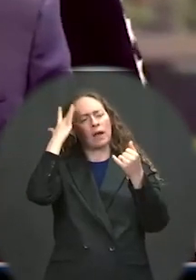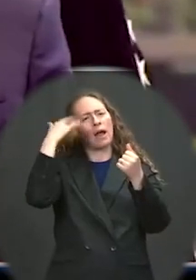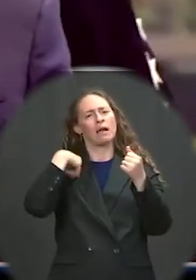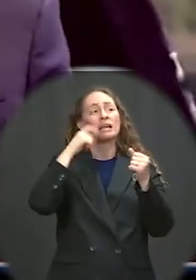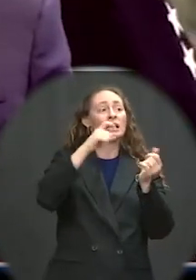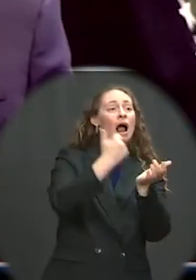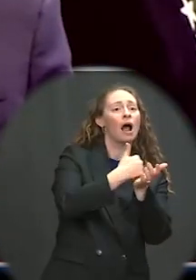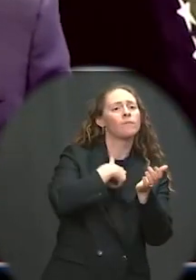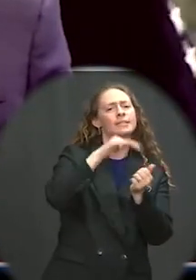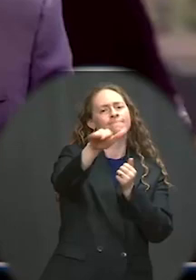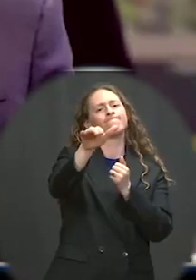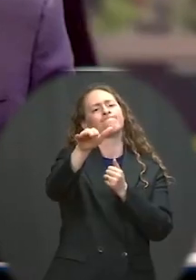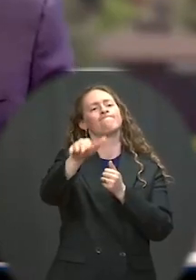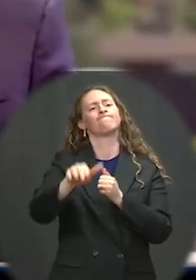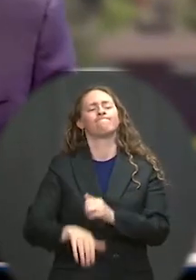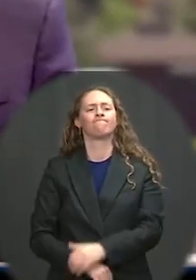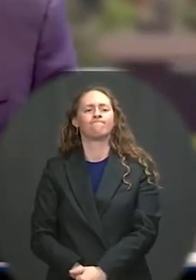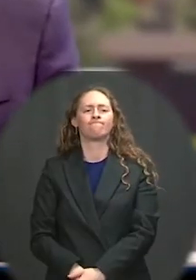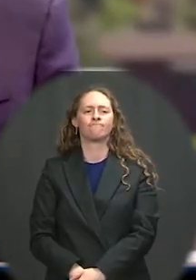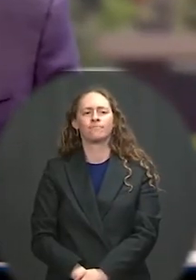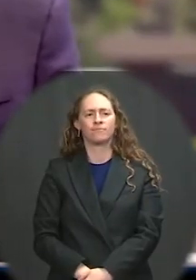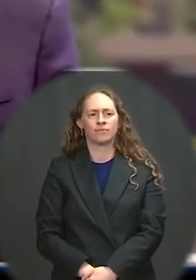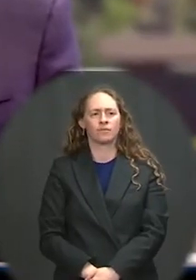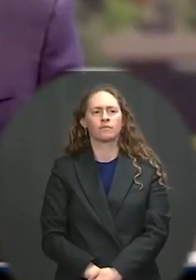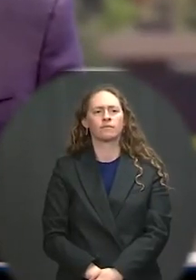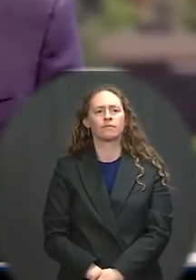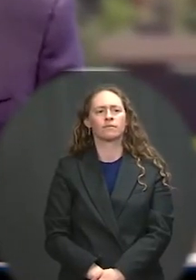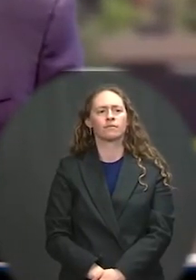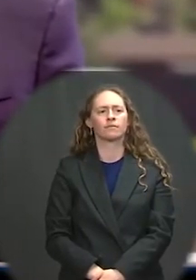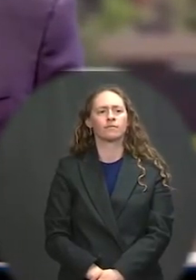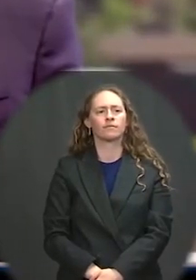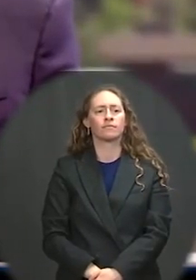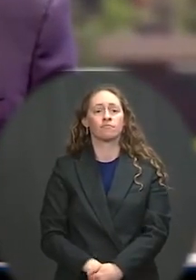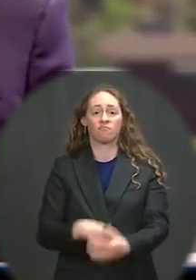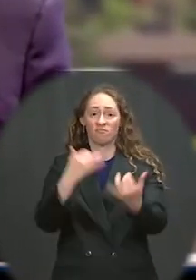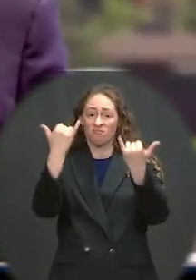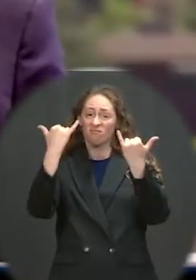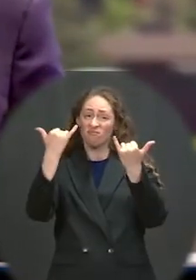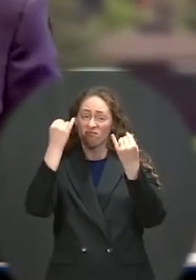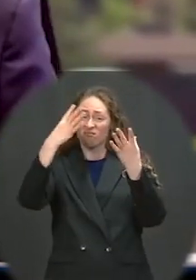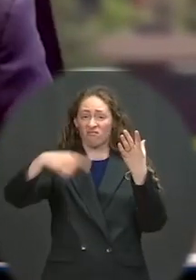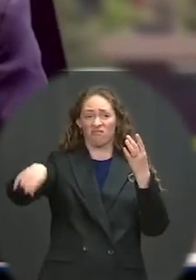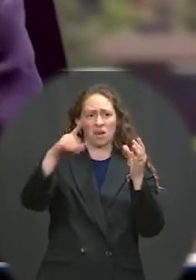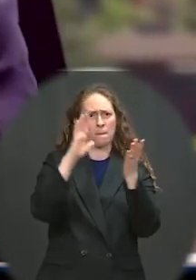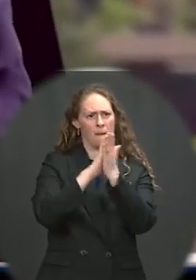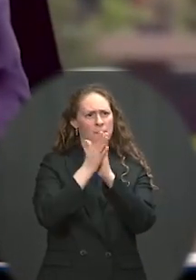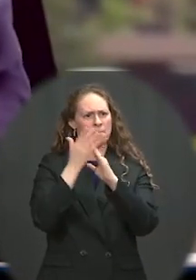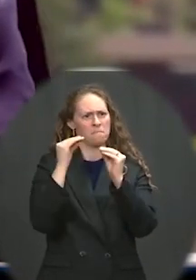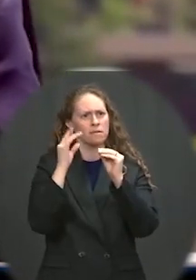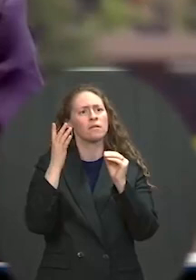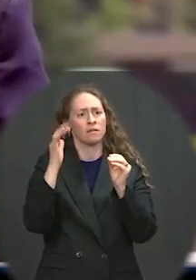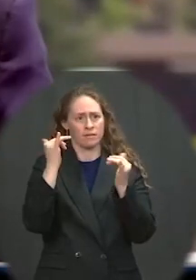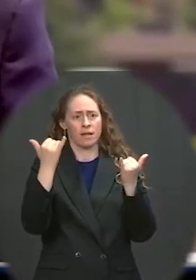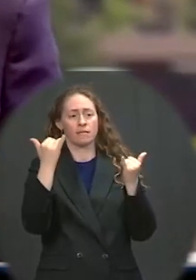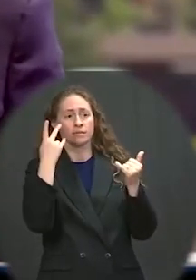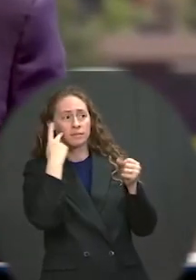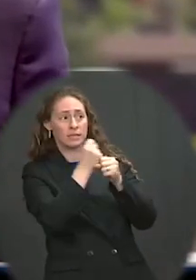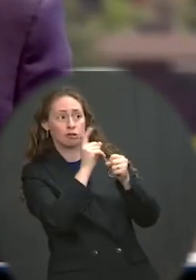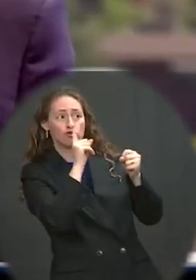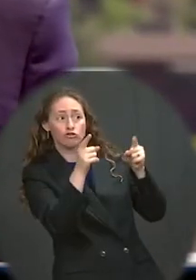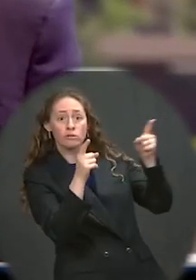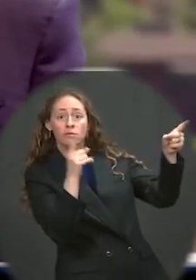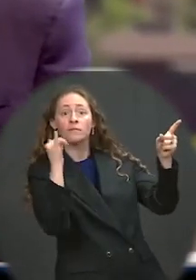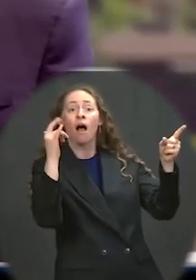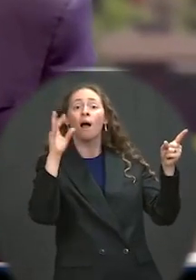element in our engagement in the Indo-Pacific to protect lives, to preserve the environment, to safeguard sovereignty throughout the region.